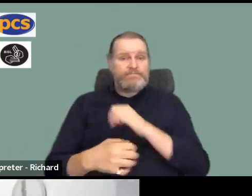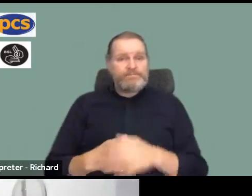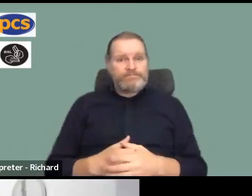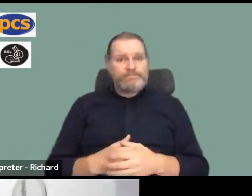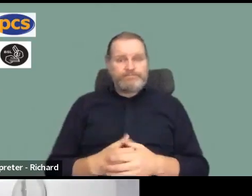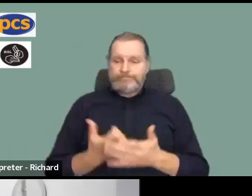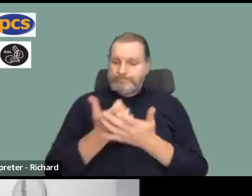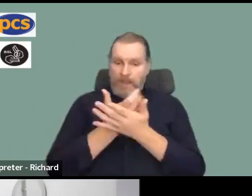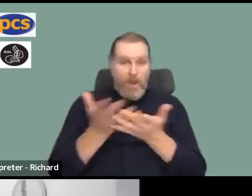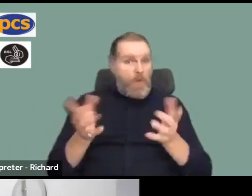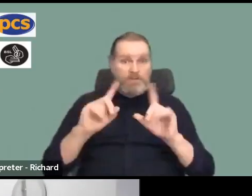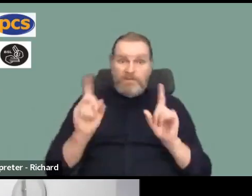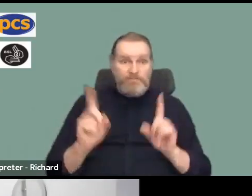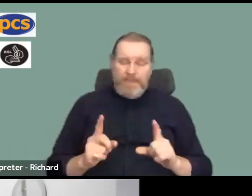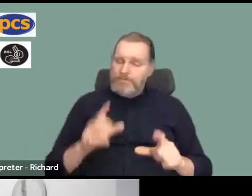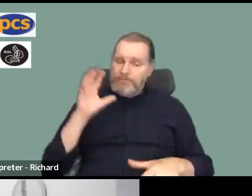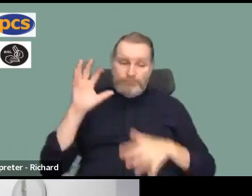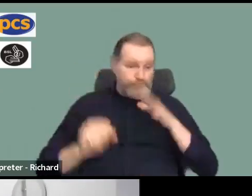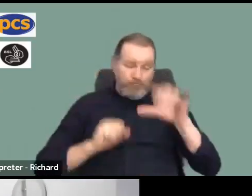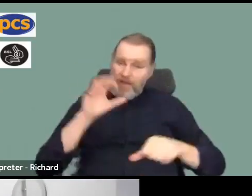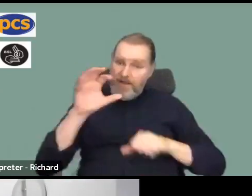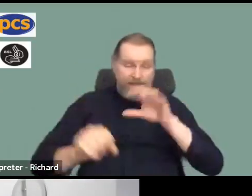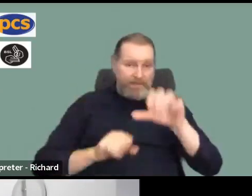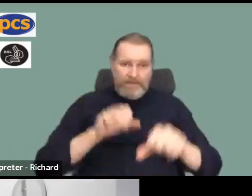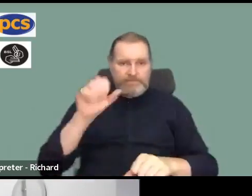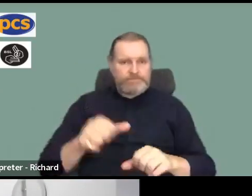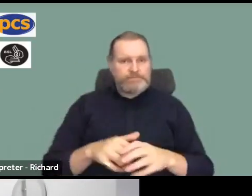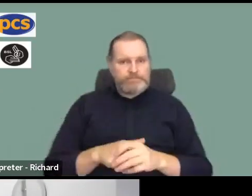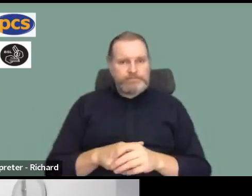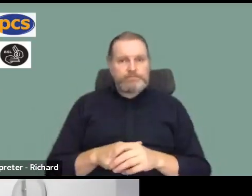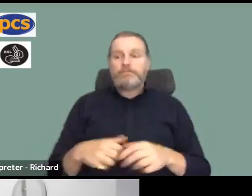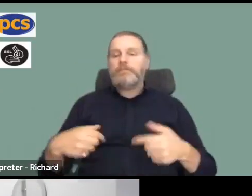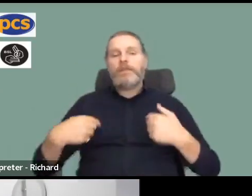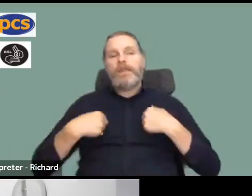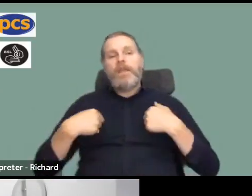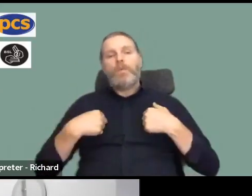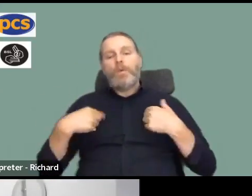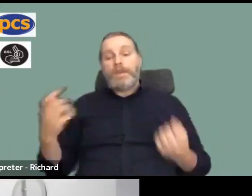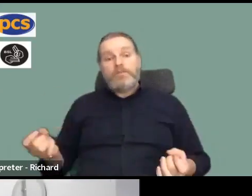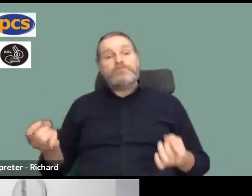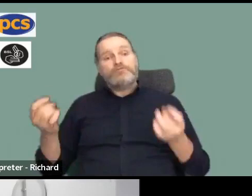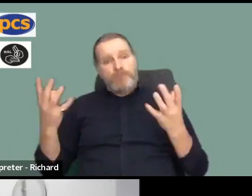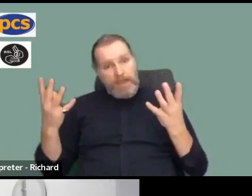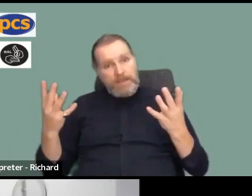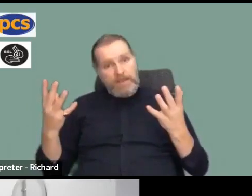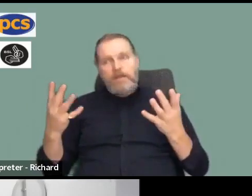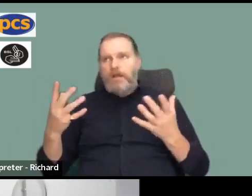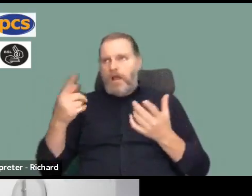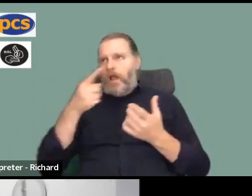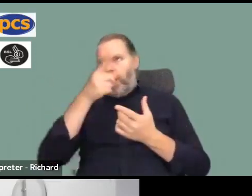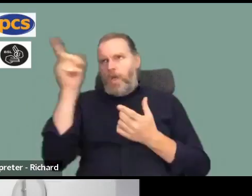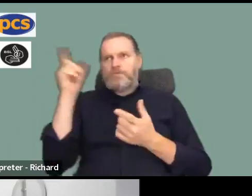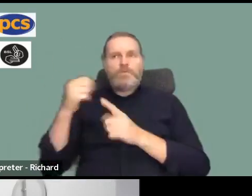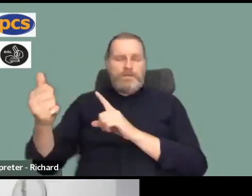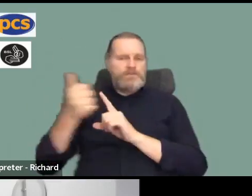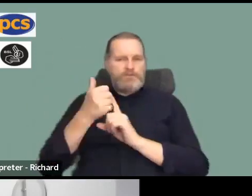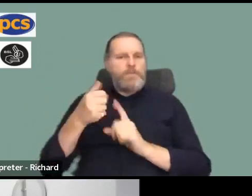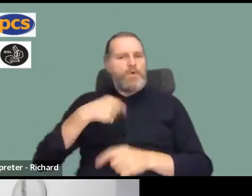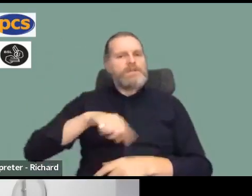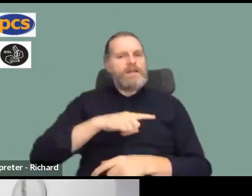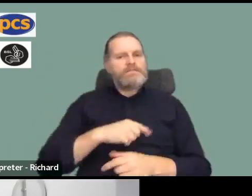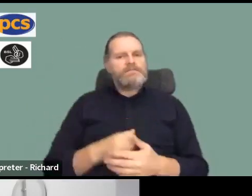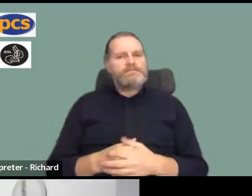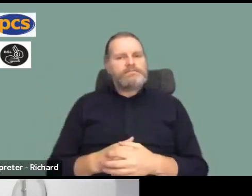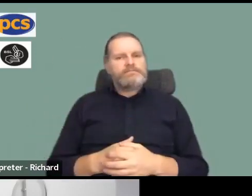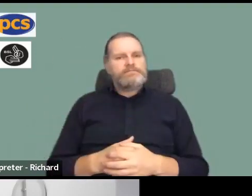you know, across the country. I have no doubt that if we take action we will get massive support. I also have no doubt